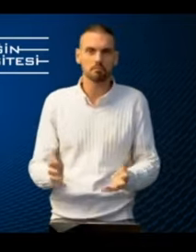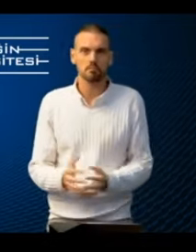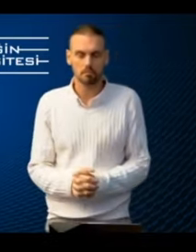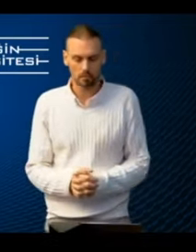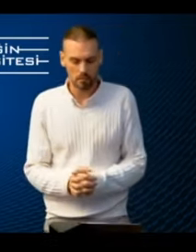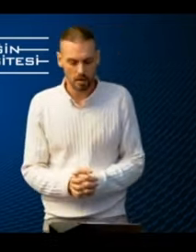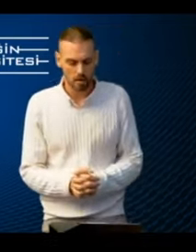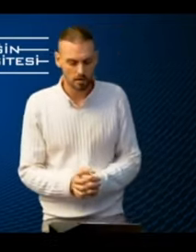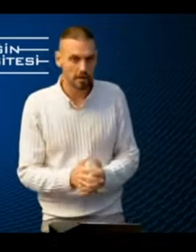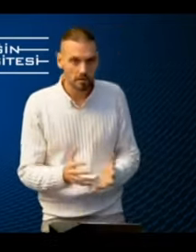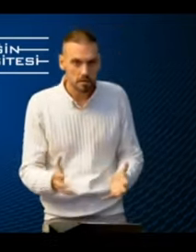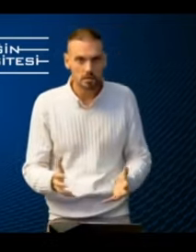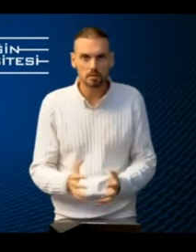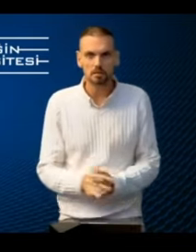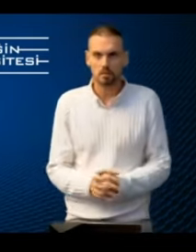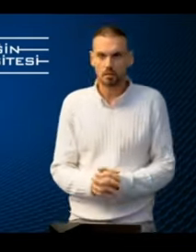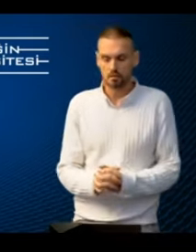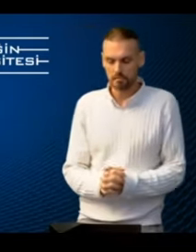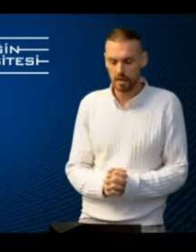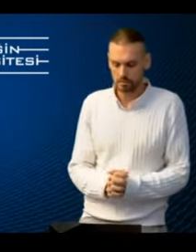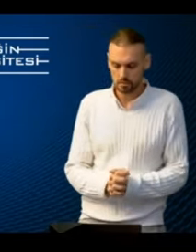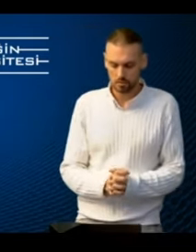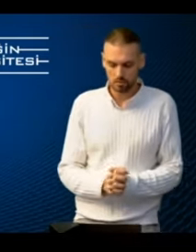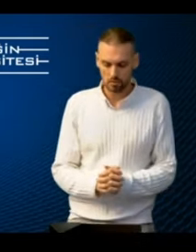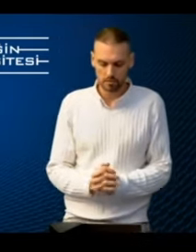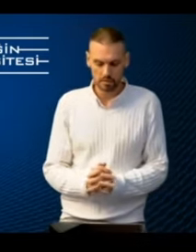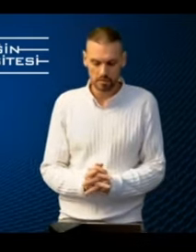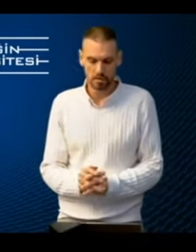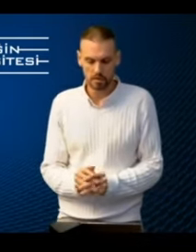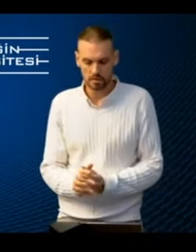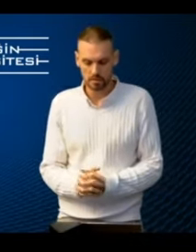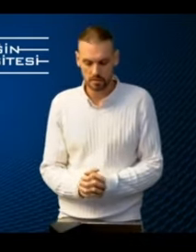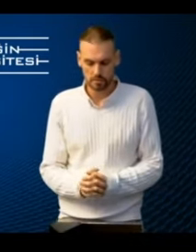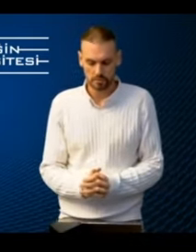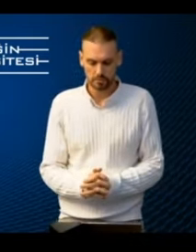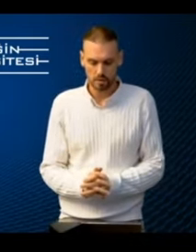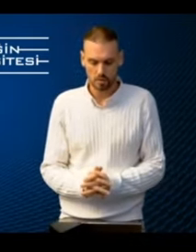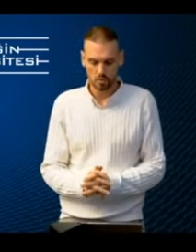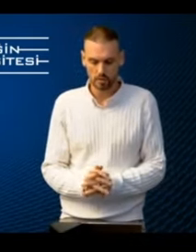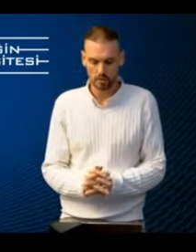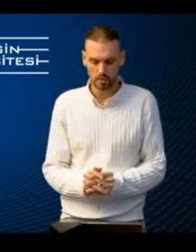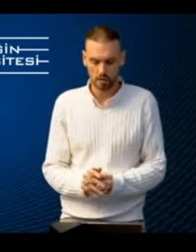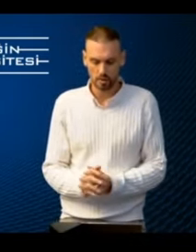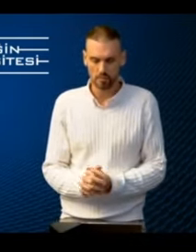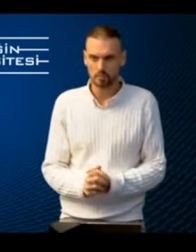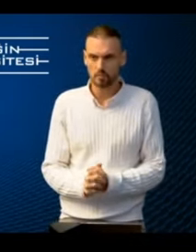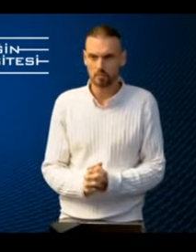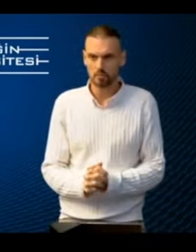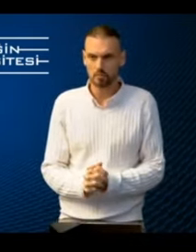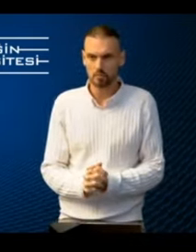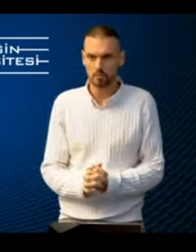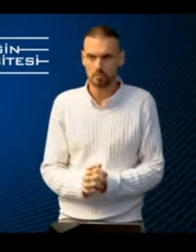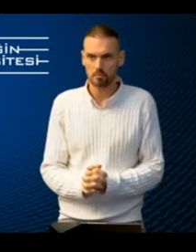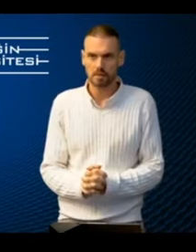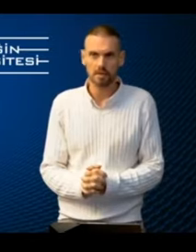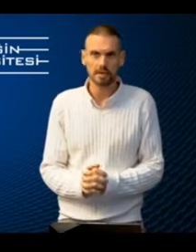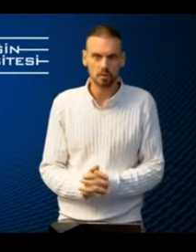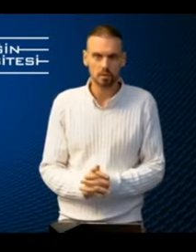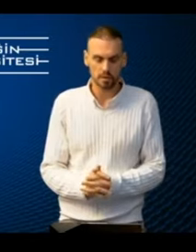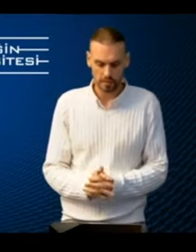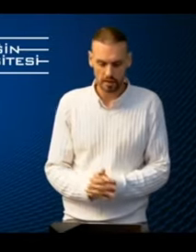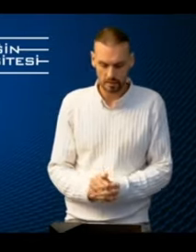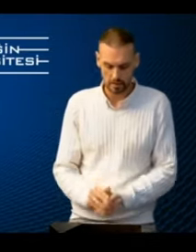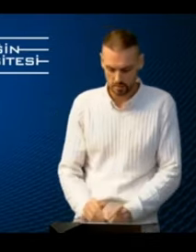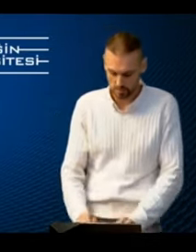guarantee that all of these activities will be